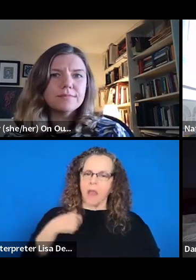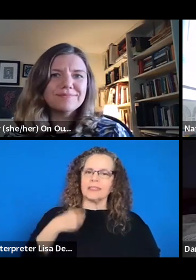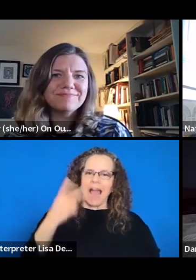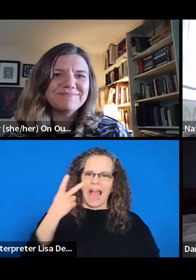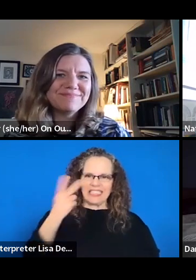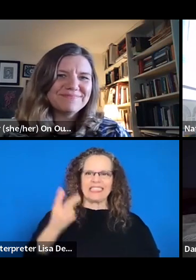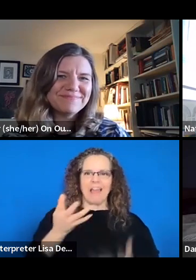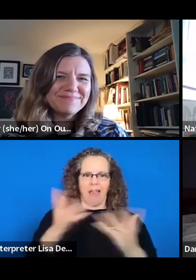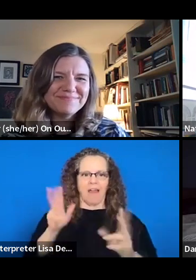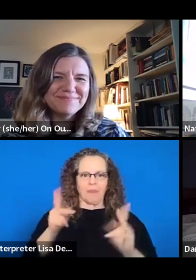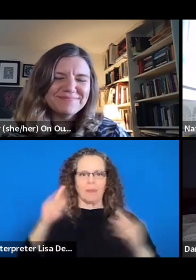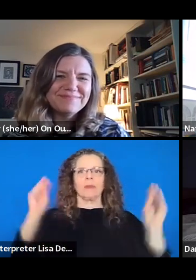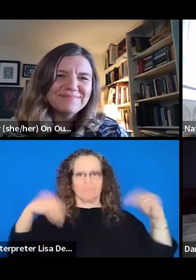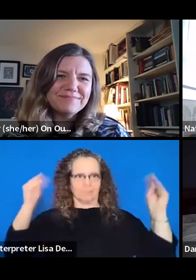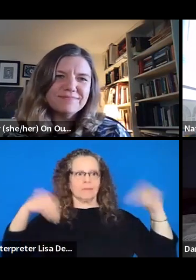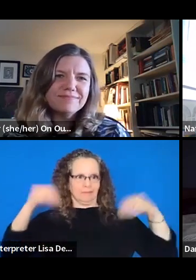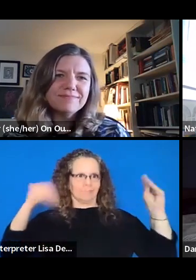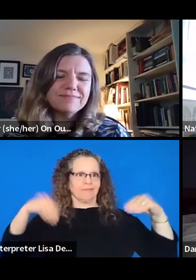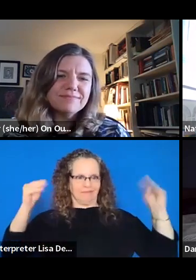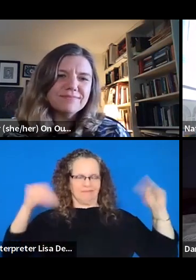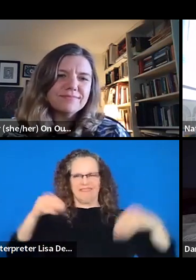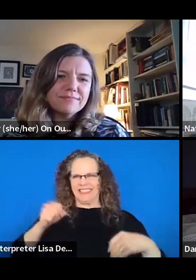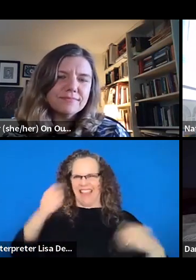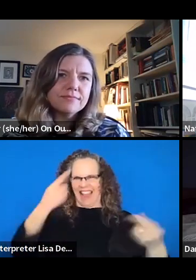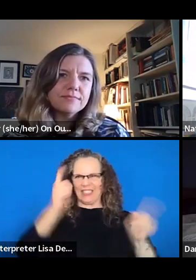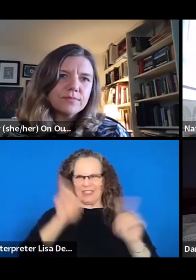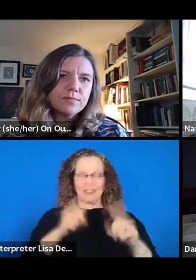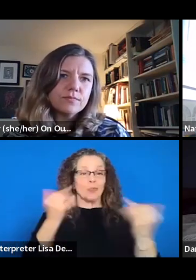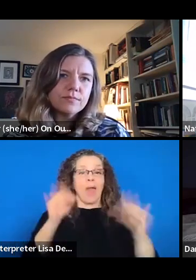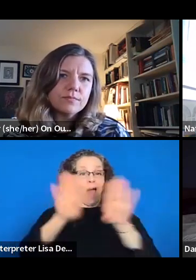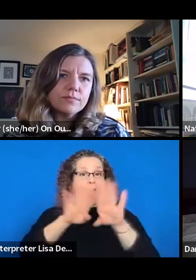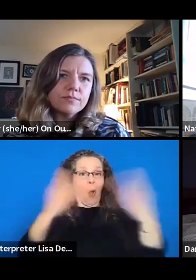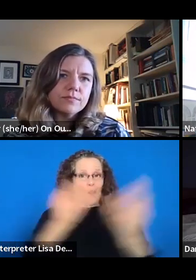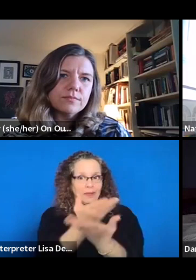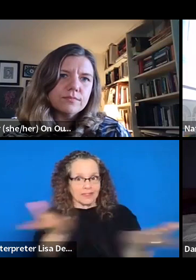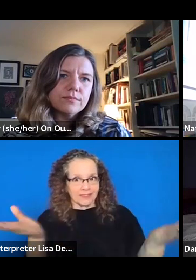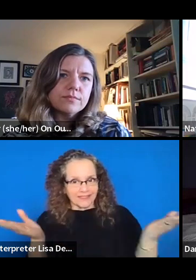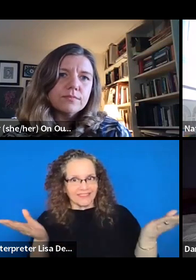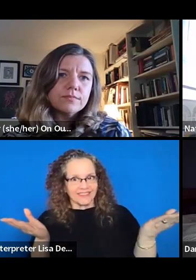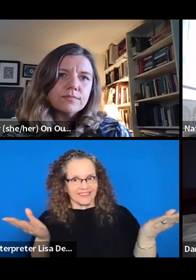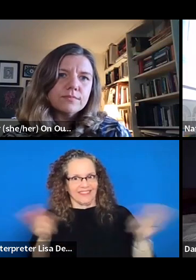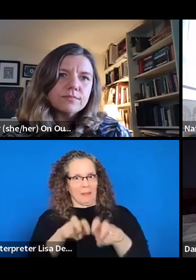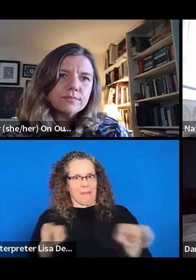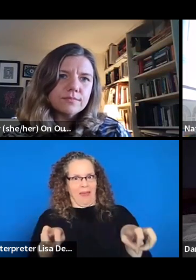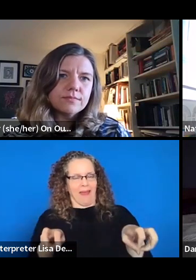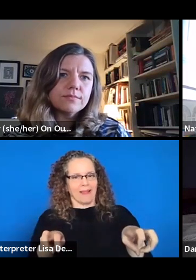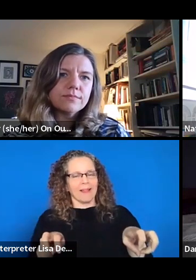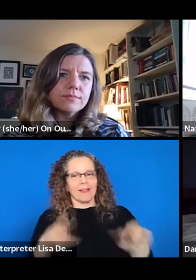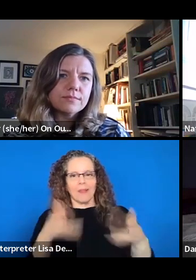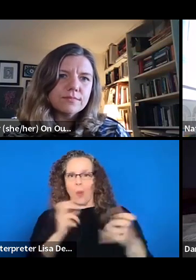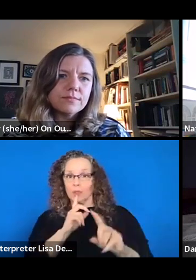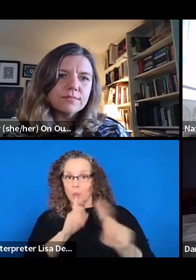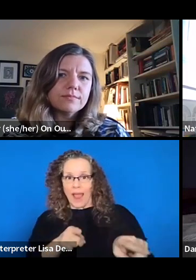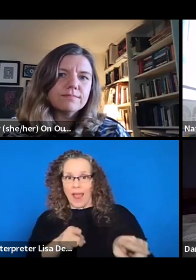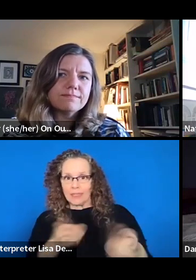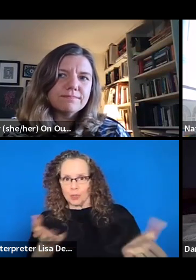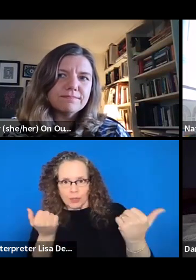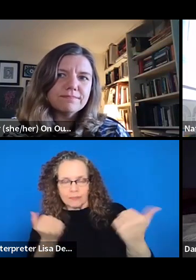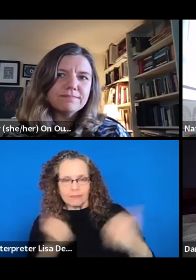happening in the room. So I'll just sort of open it up. Anybody who wants to jump in and respond to that, please feel free.